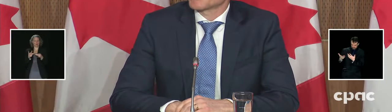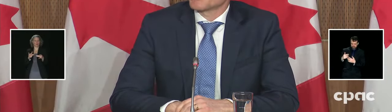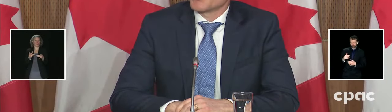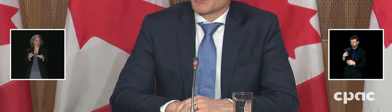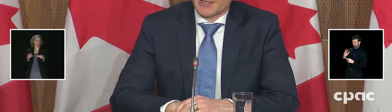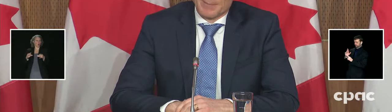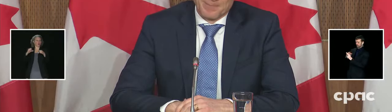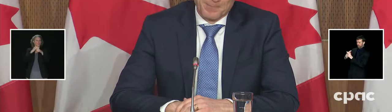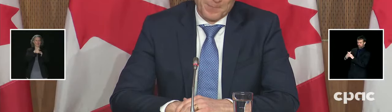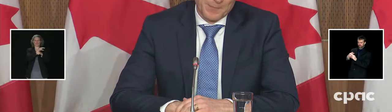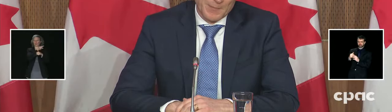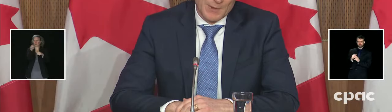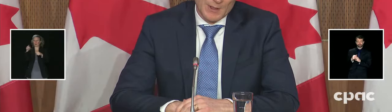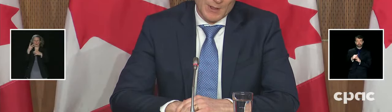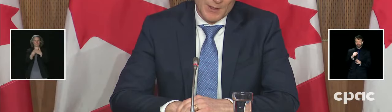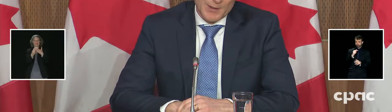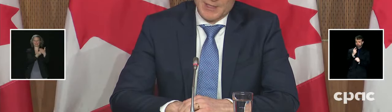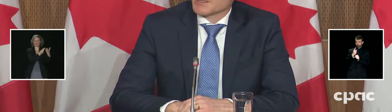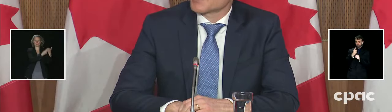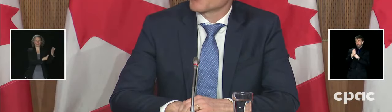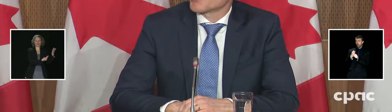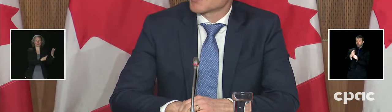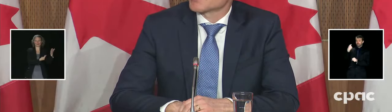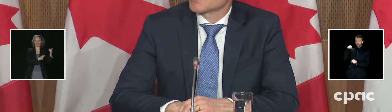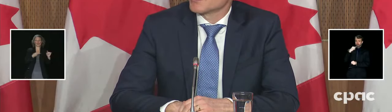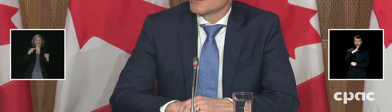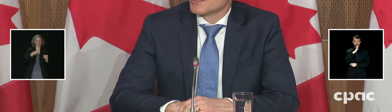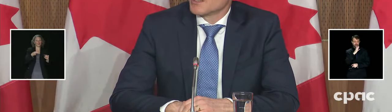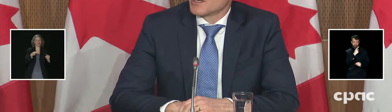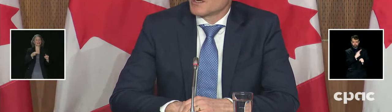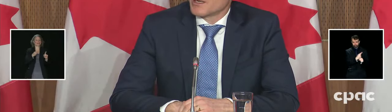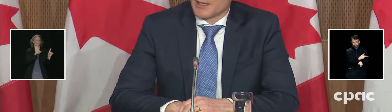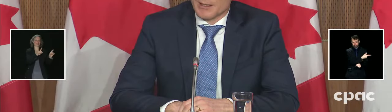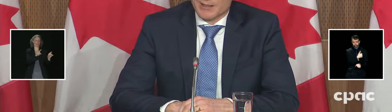respect to the testing process.